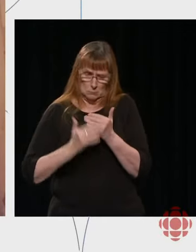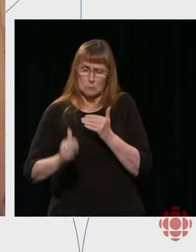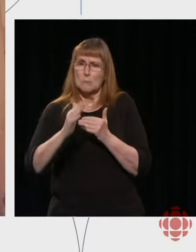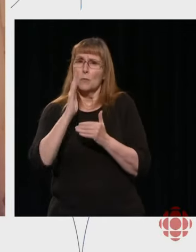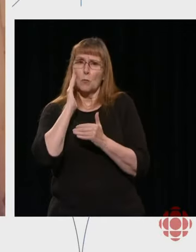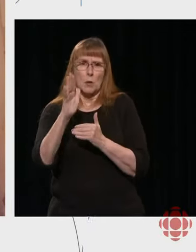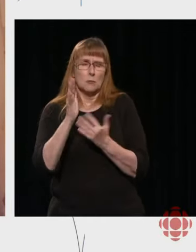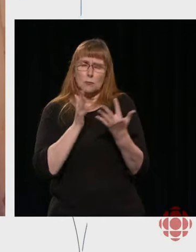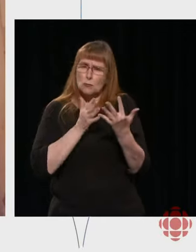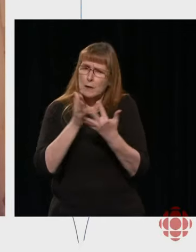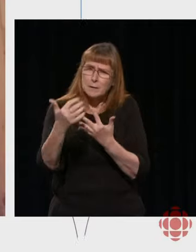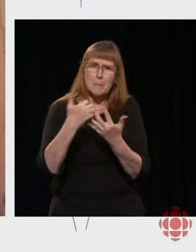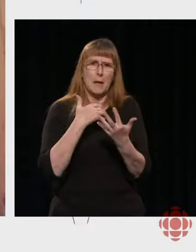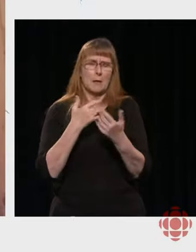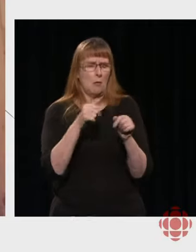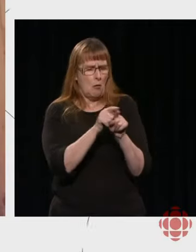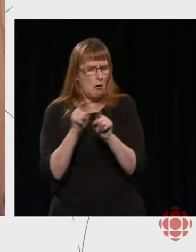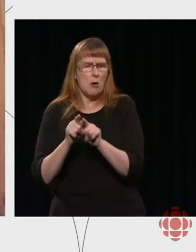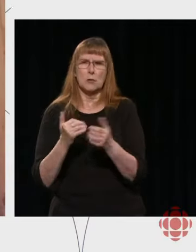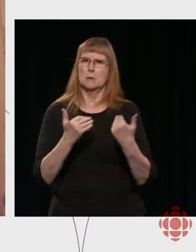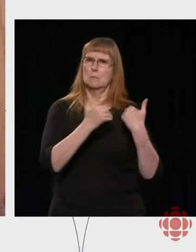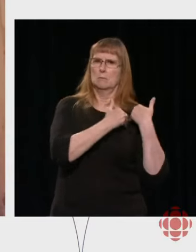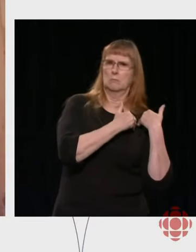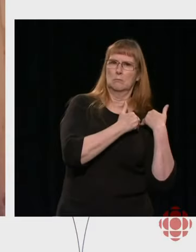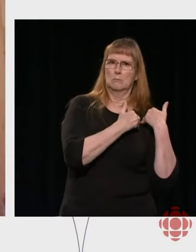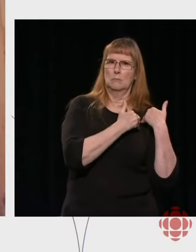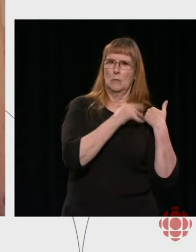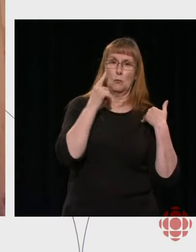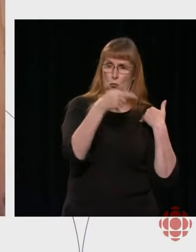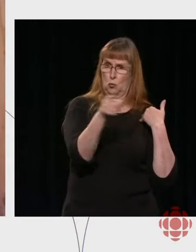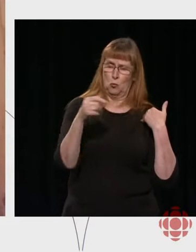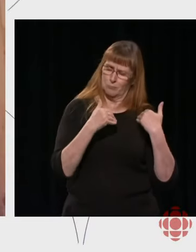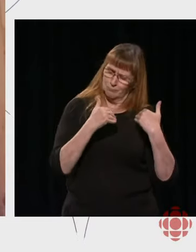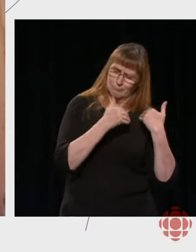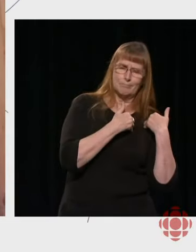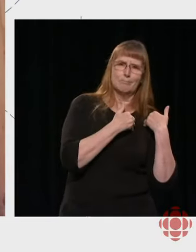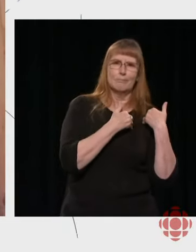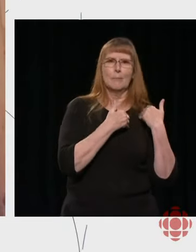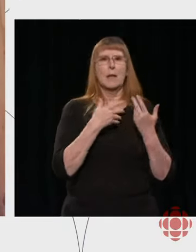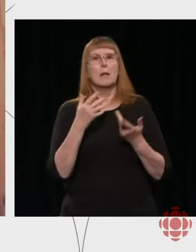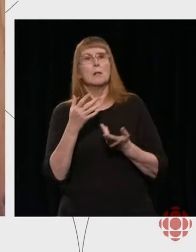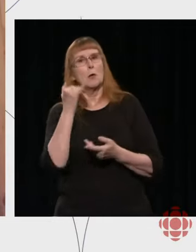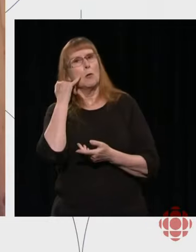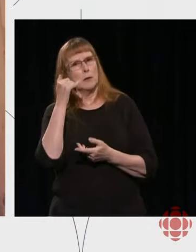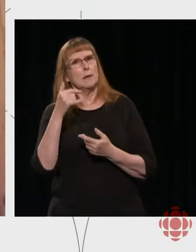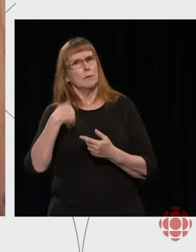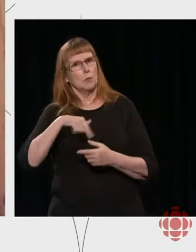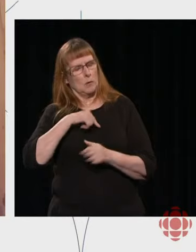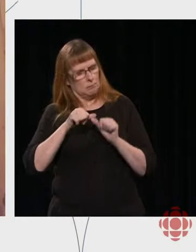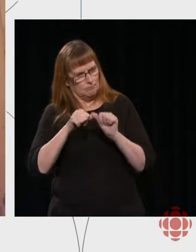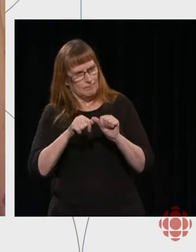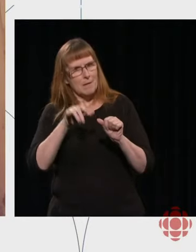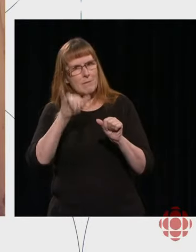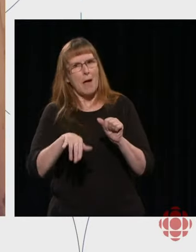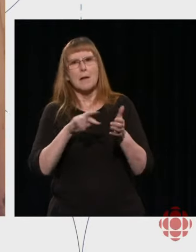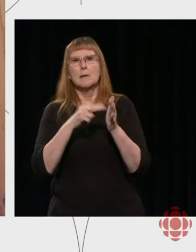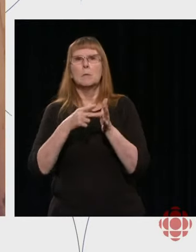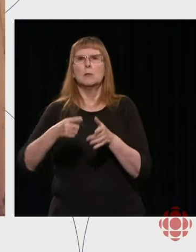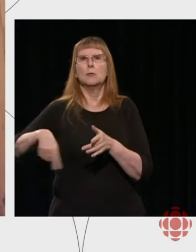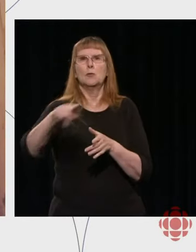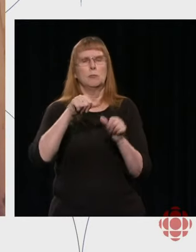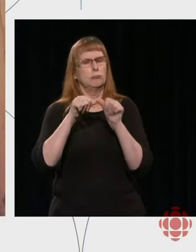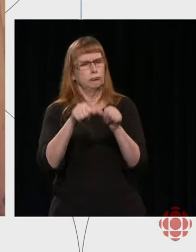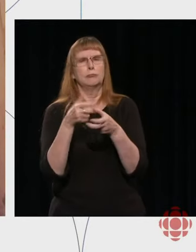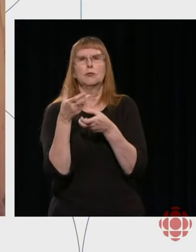for what we've done. And I think as long as we hold to that standard every day, Canadians can continue to put the trust in us that